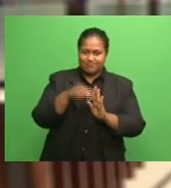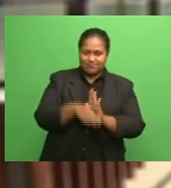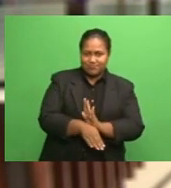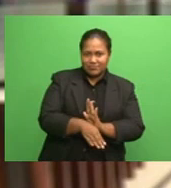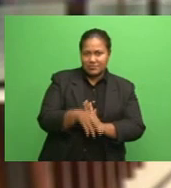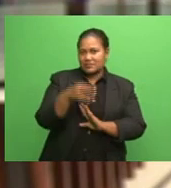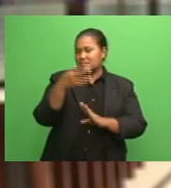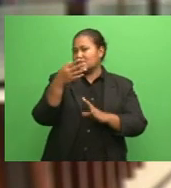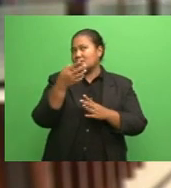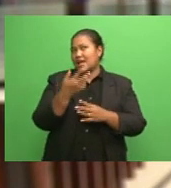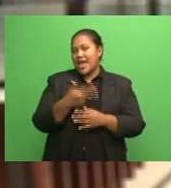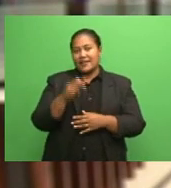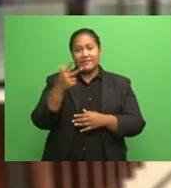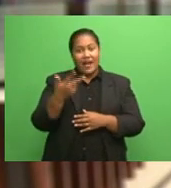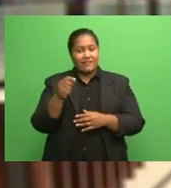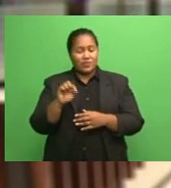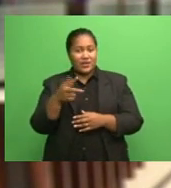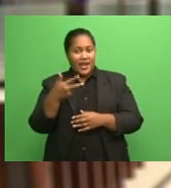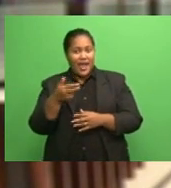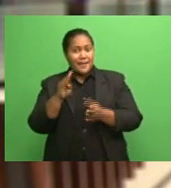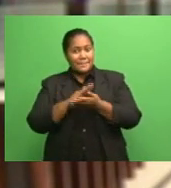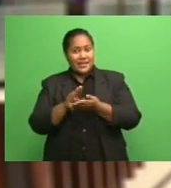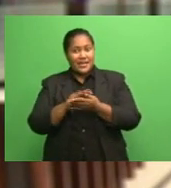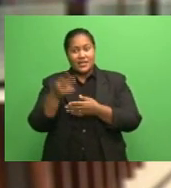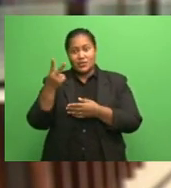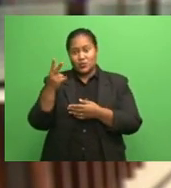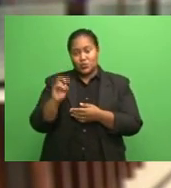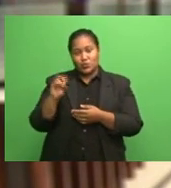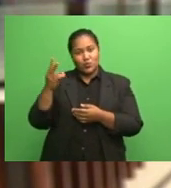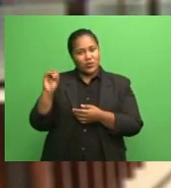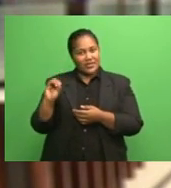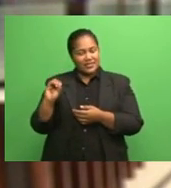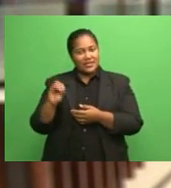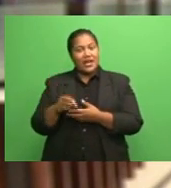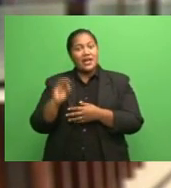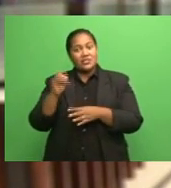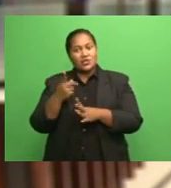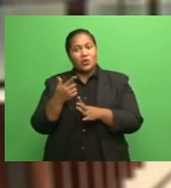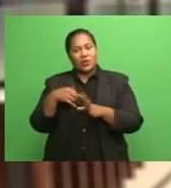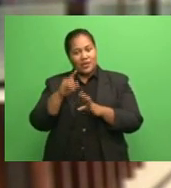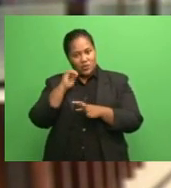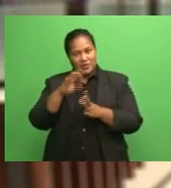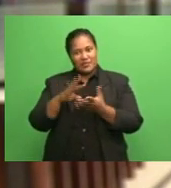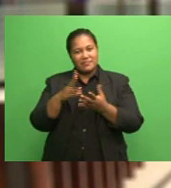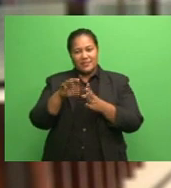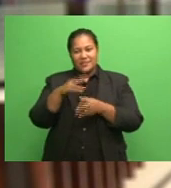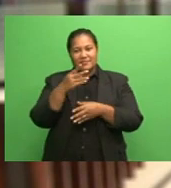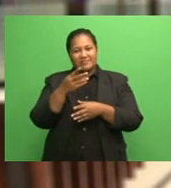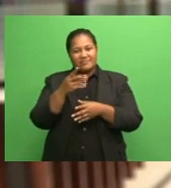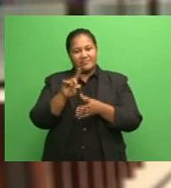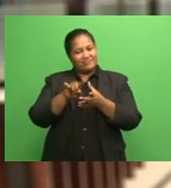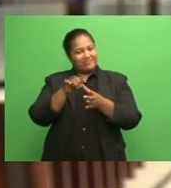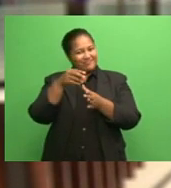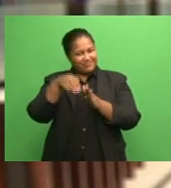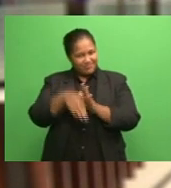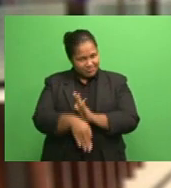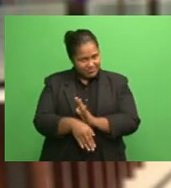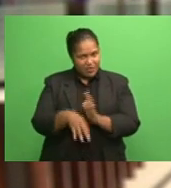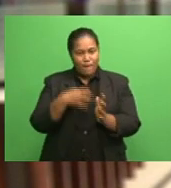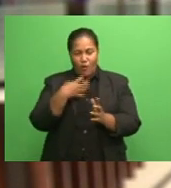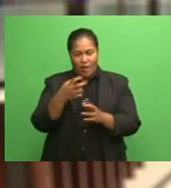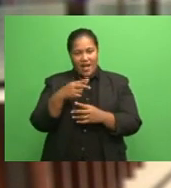.8 billion for the year end of June 2020, and is forecast to sink to 184.5 billion this year.